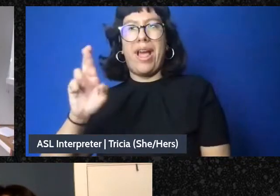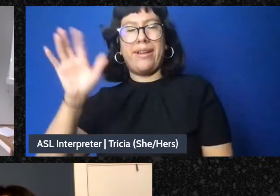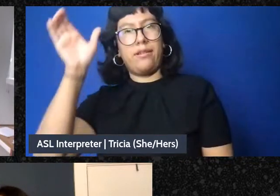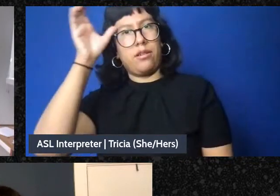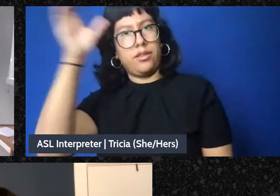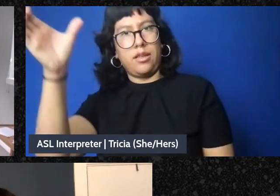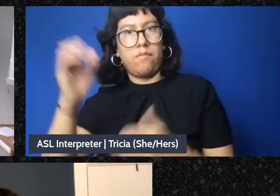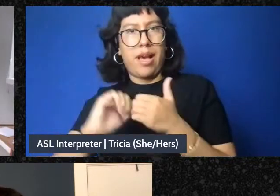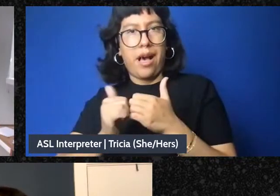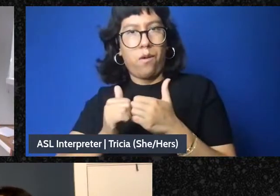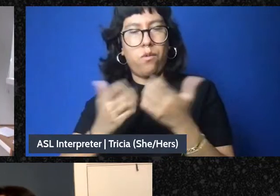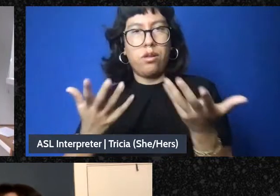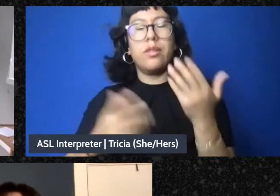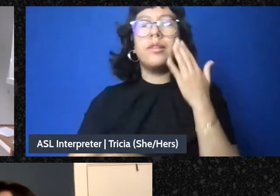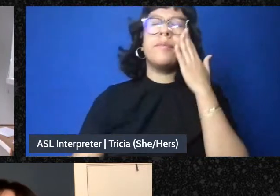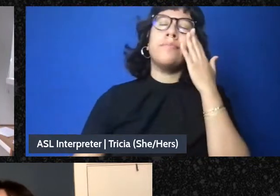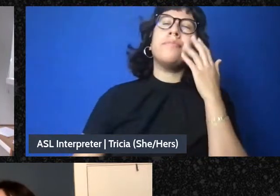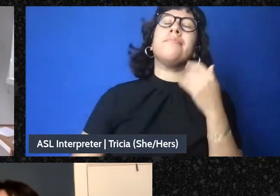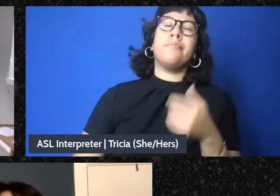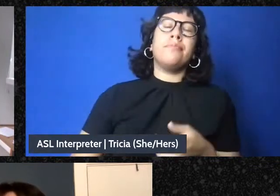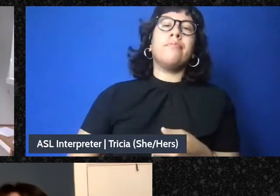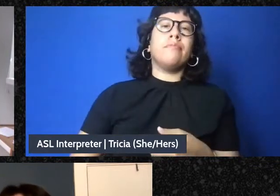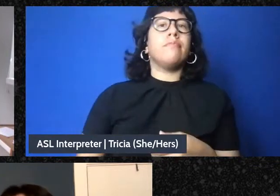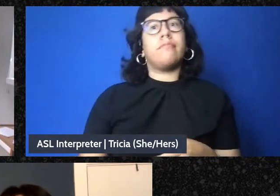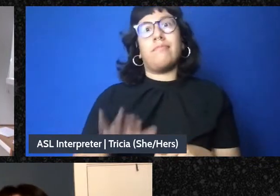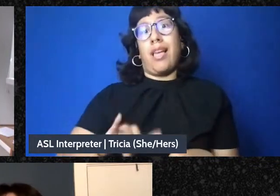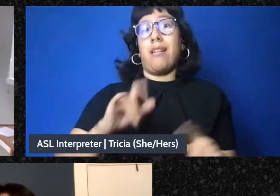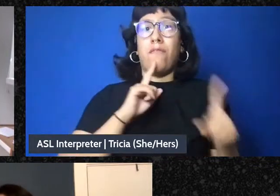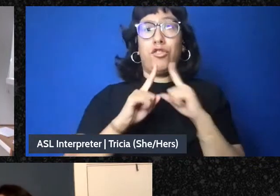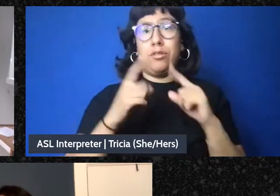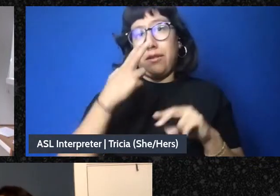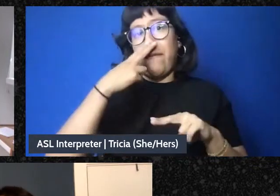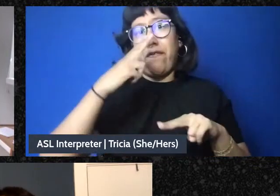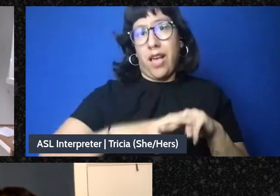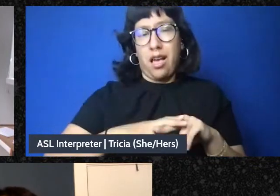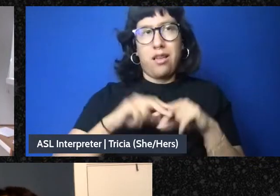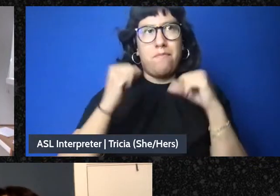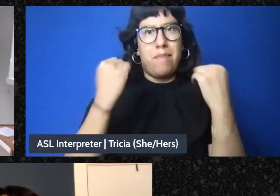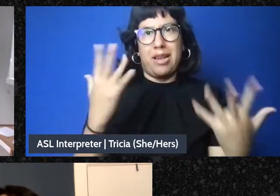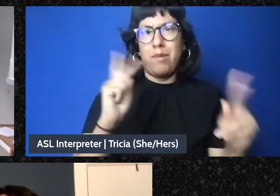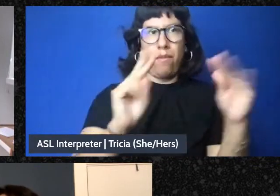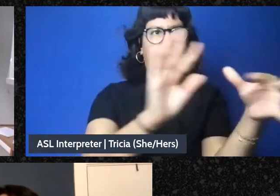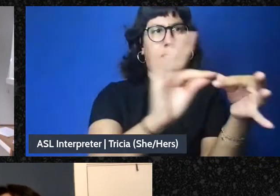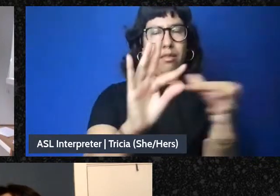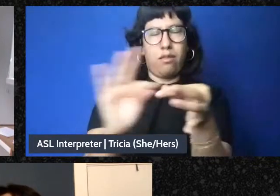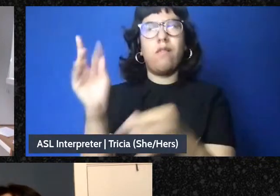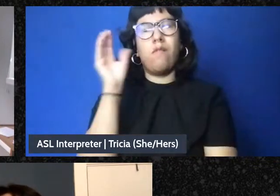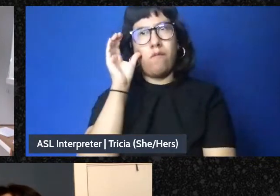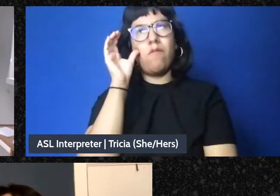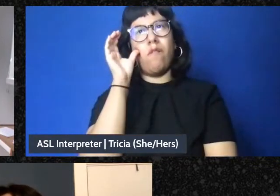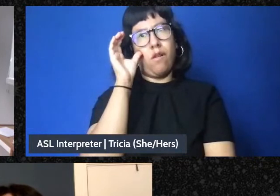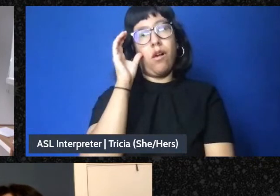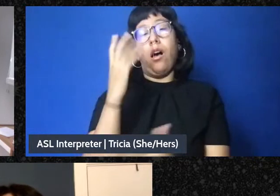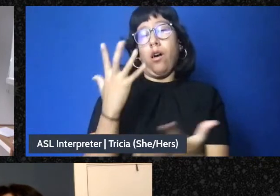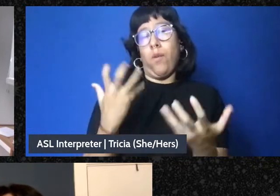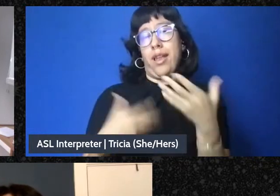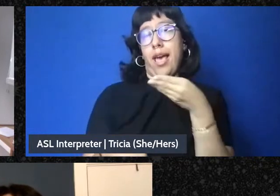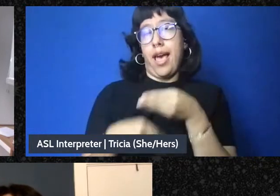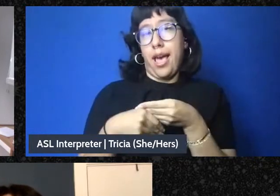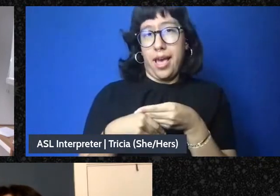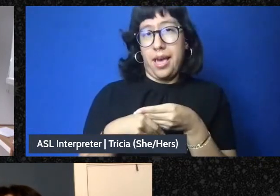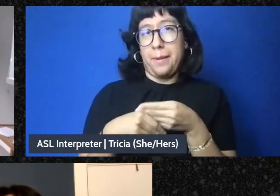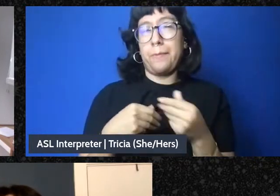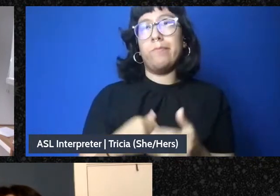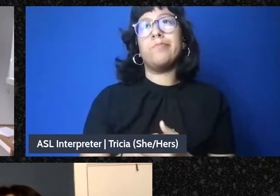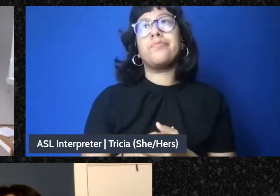This conversation is so fun and my mind is spinning with all the things people have been saying. I mean, think one thing I want to say is like the reason that,